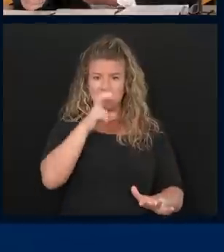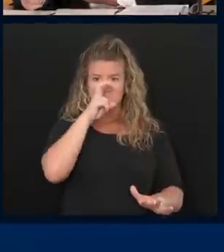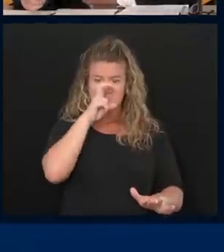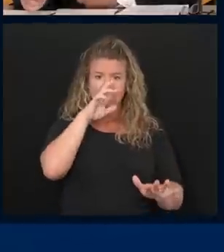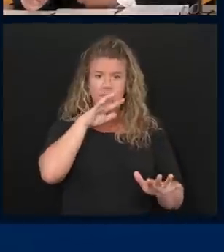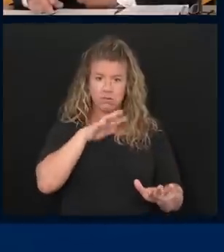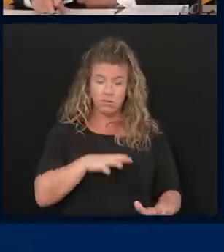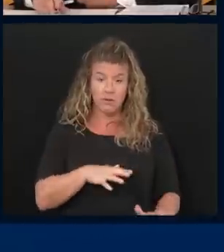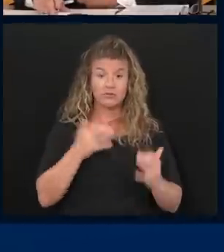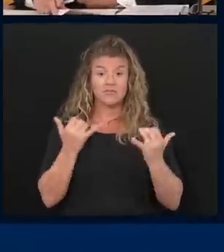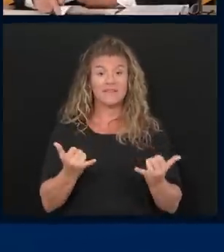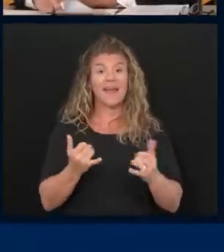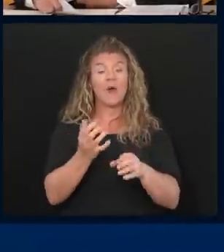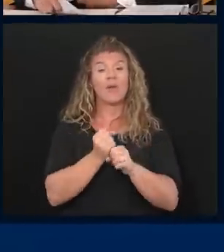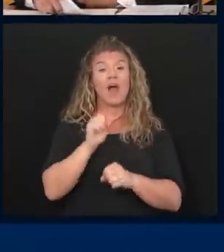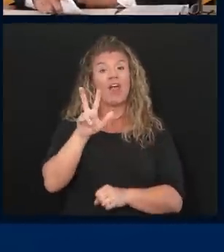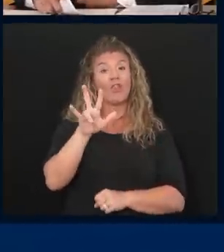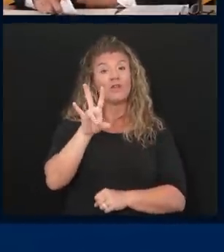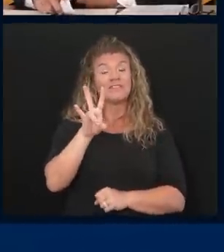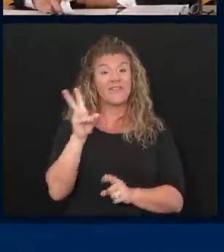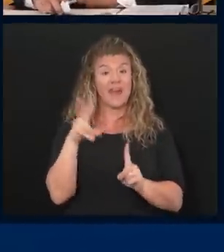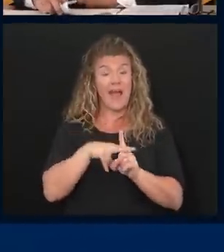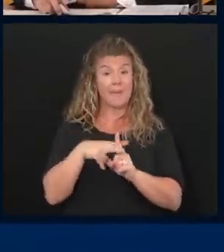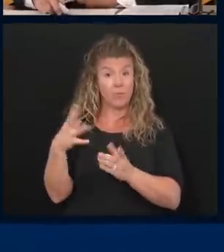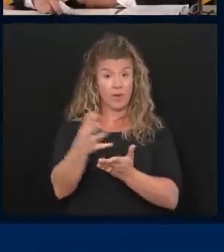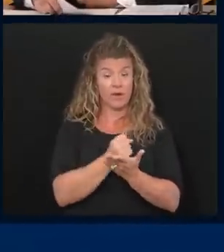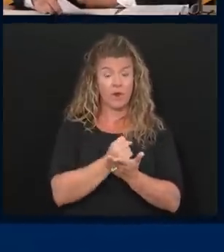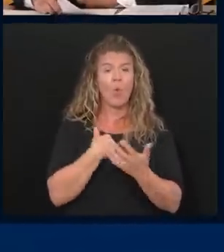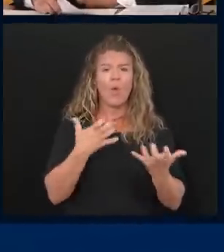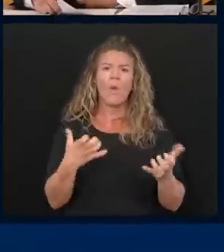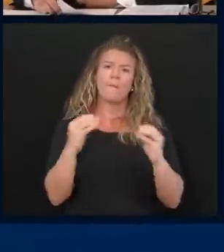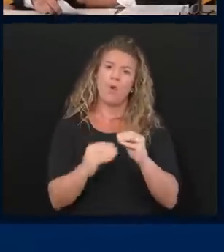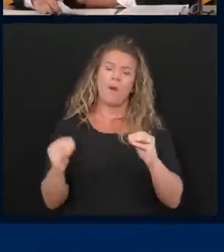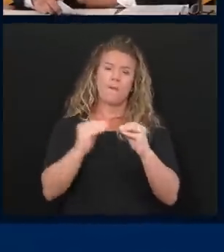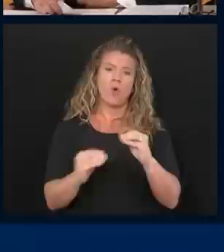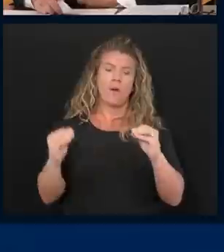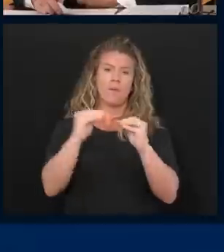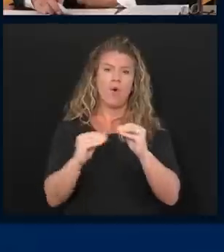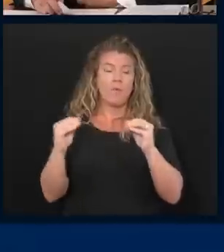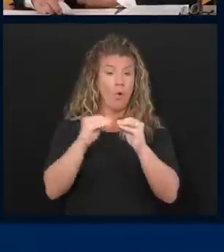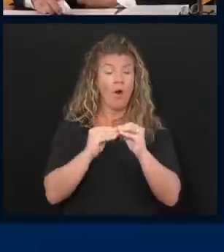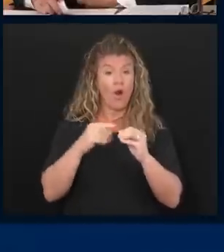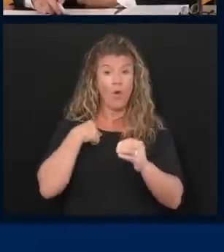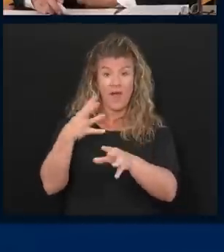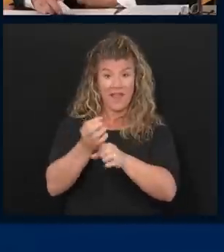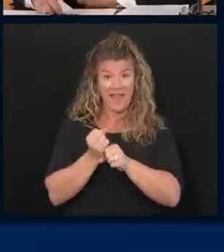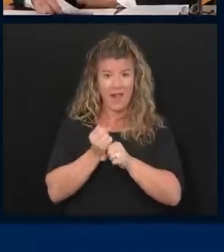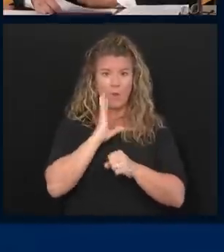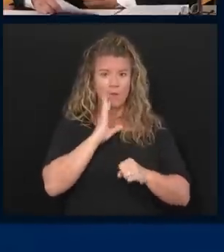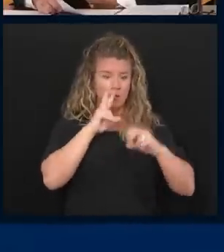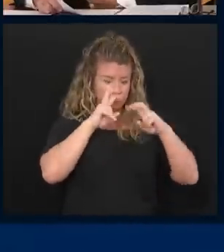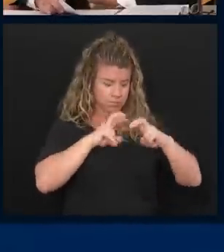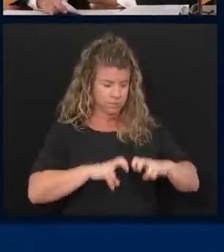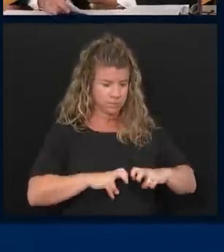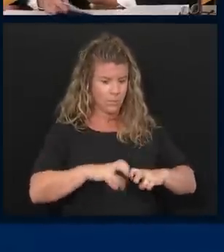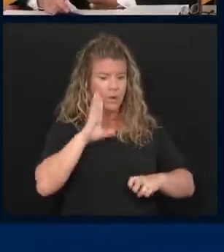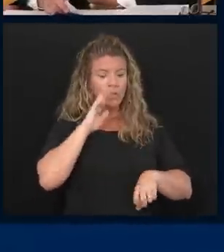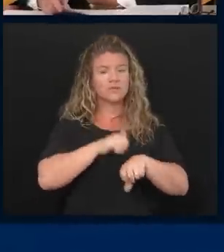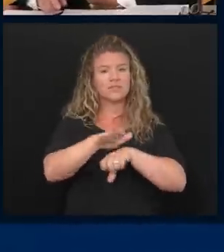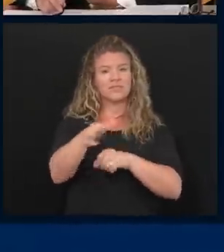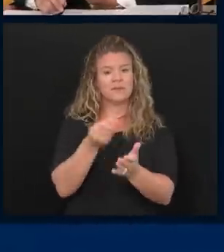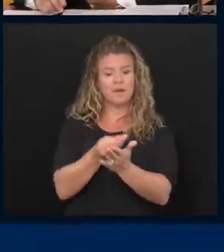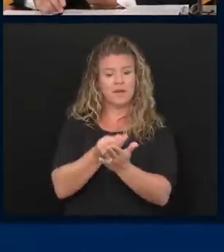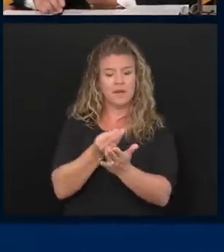today we've got 37 applications in. We want more and more and more, and we'll get those dollars out as fast as we possibly can